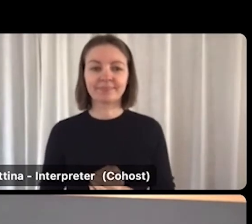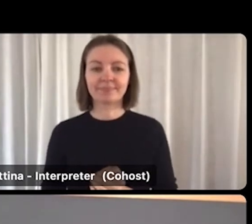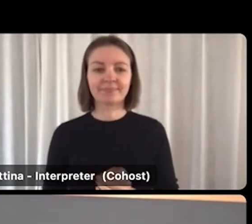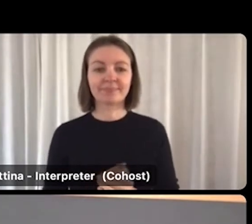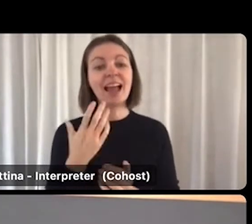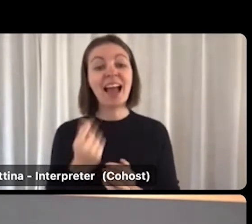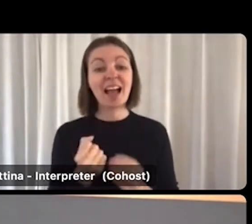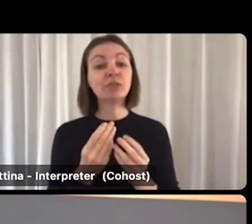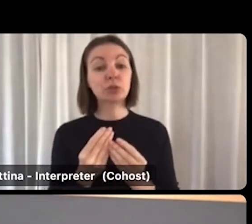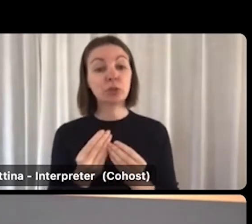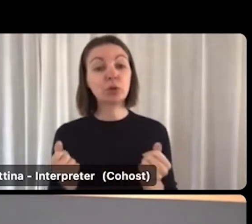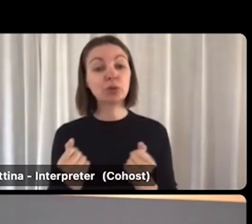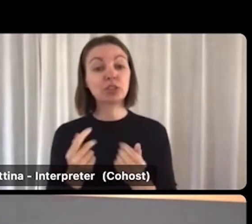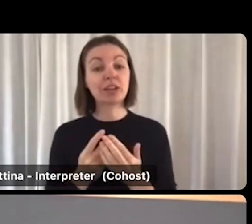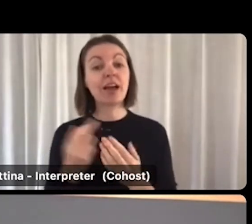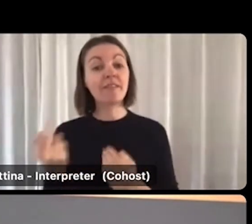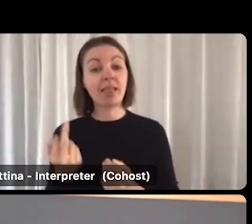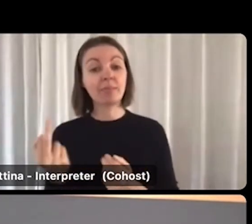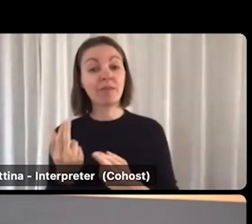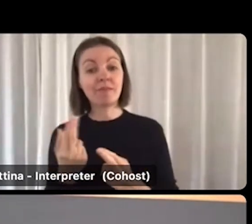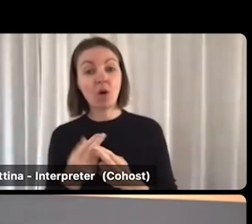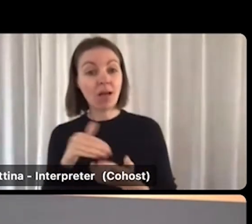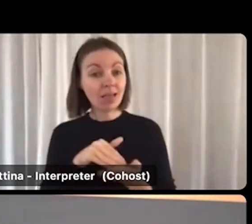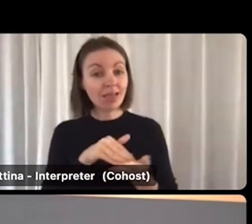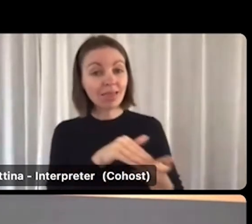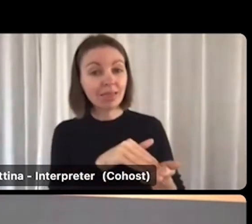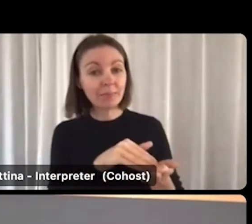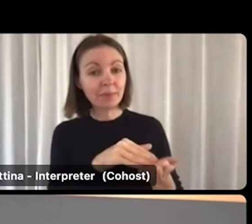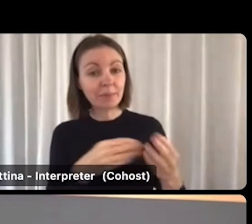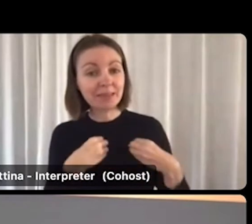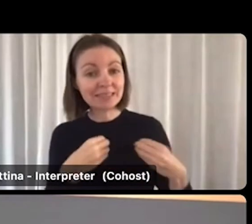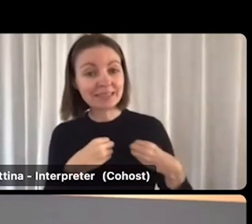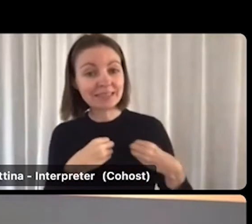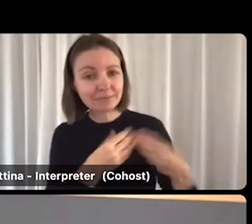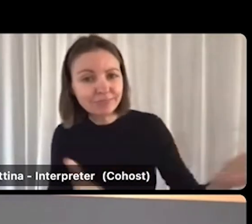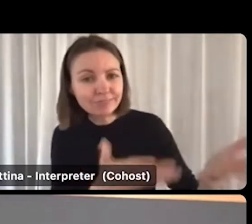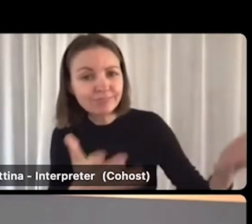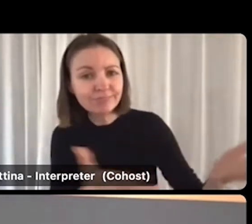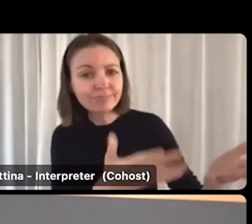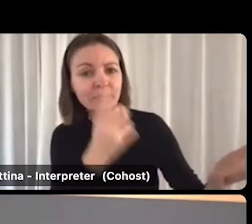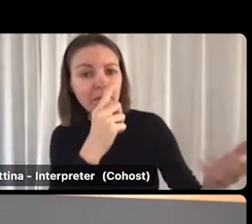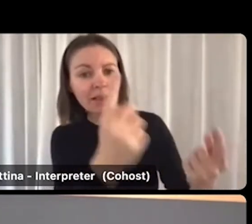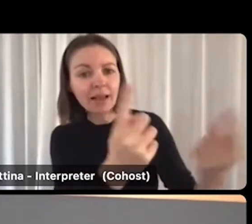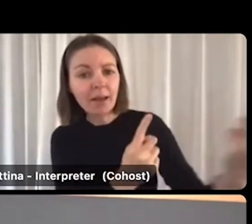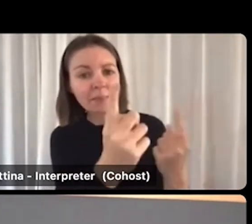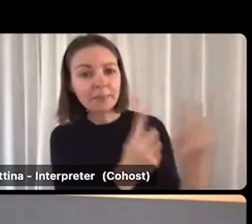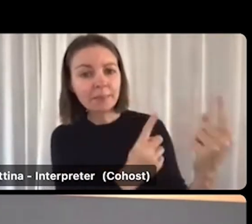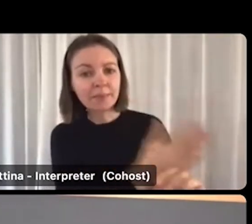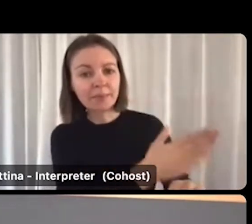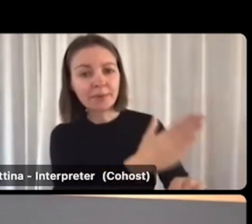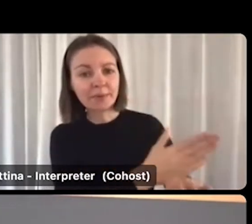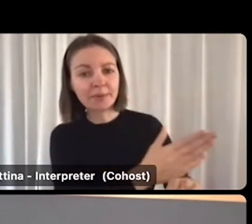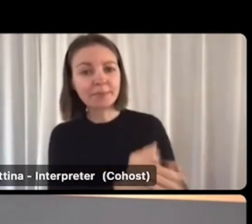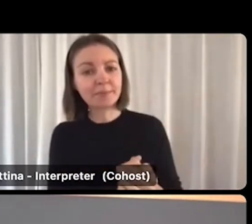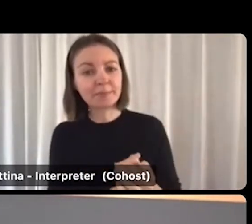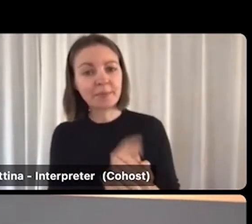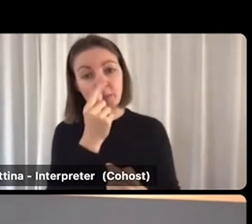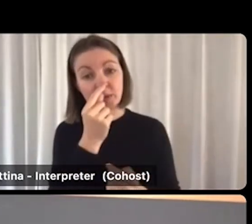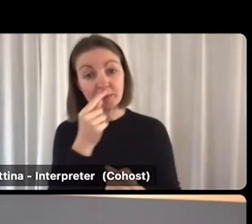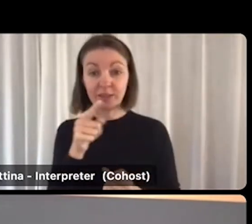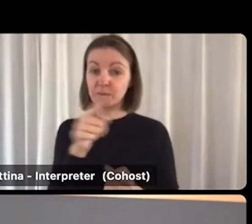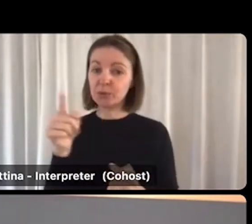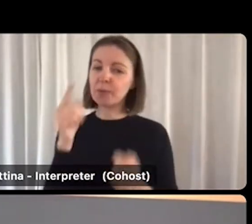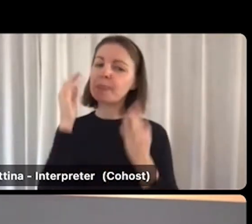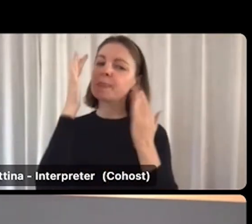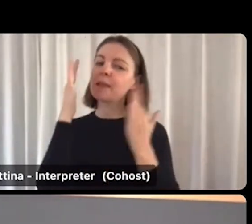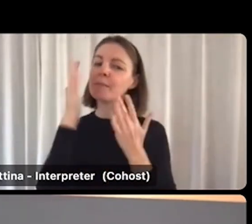are solutions available to support business attract and recruit the workforce that they've had. So you may wish to consider how